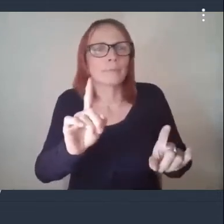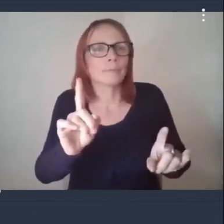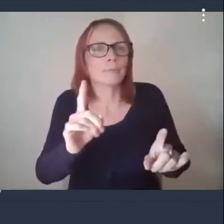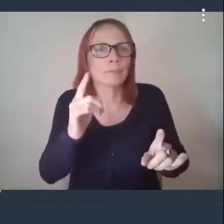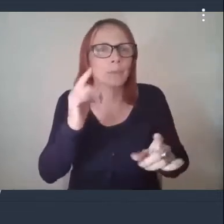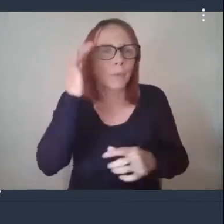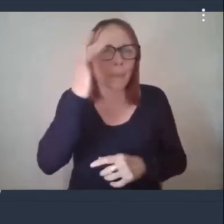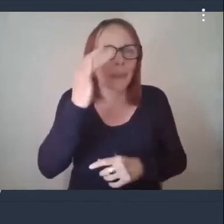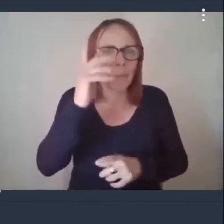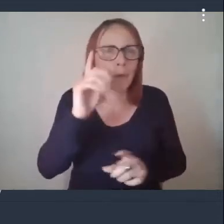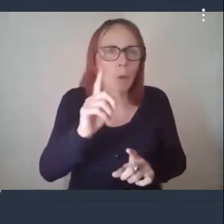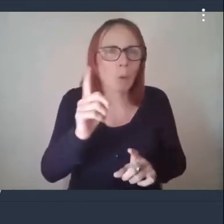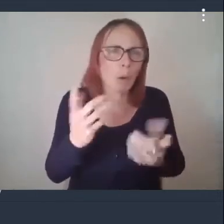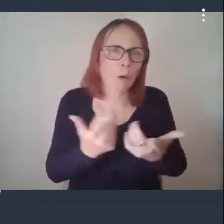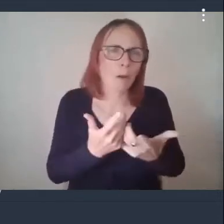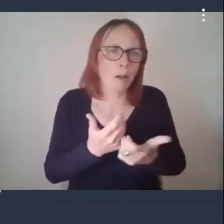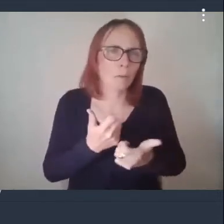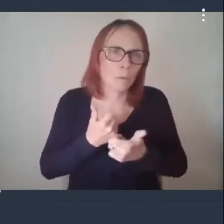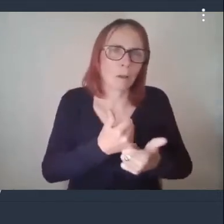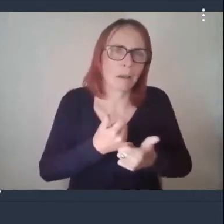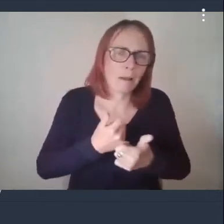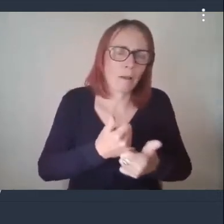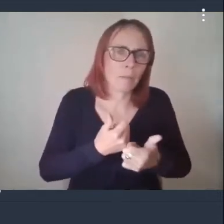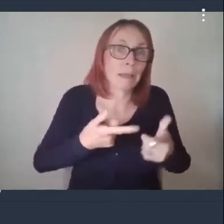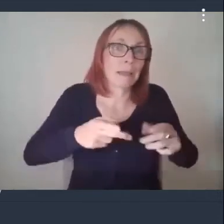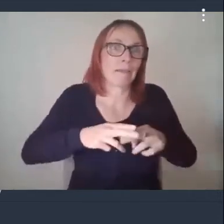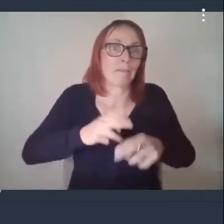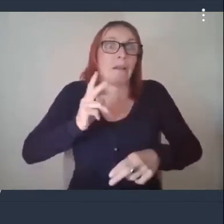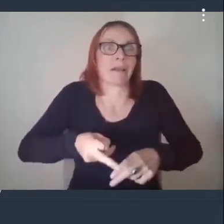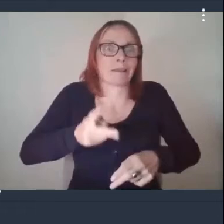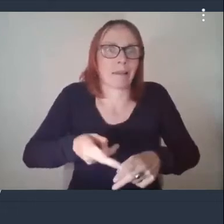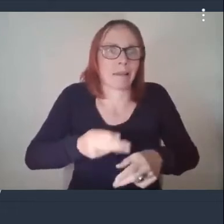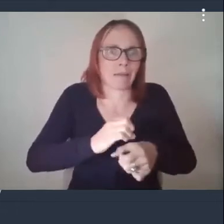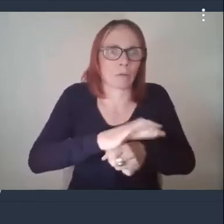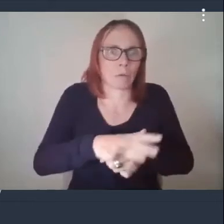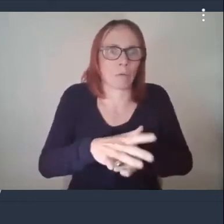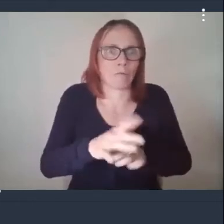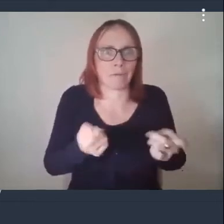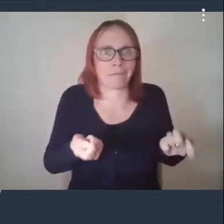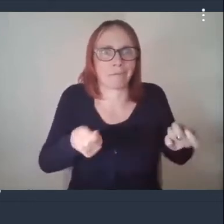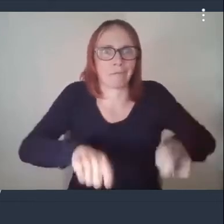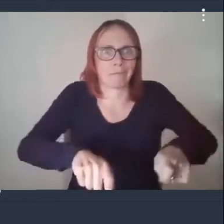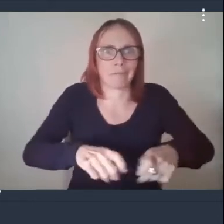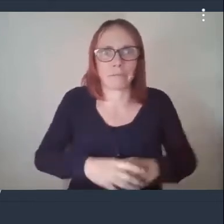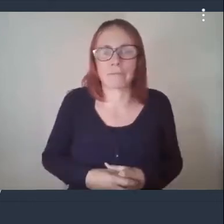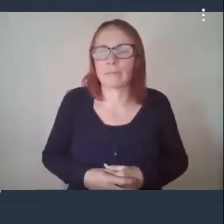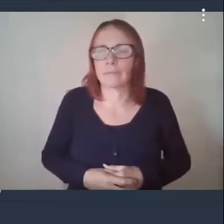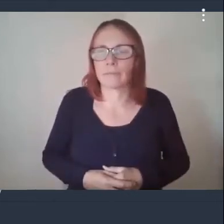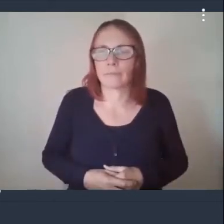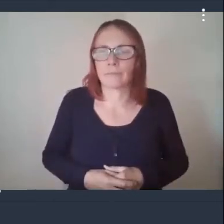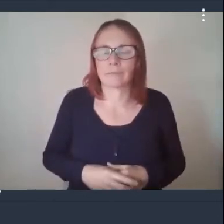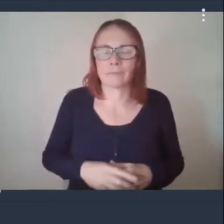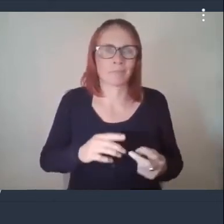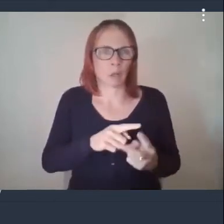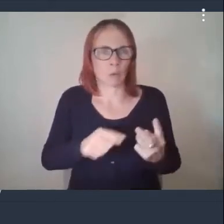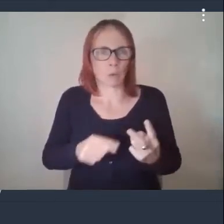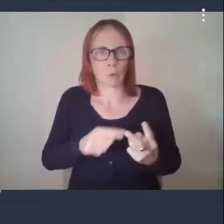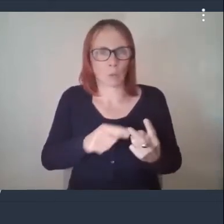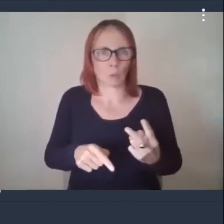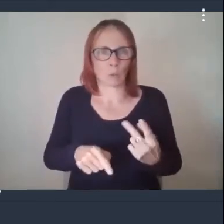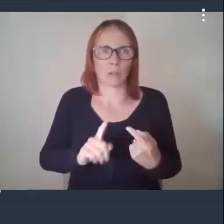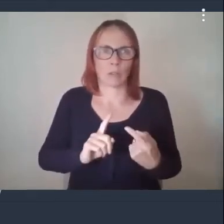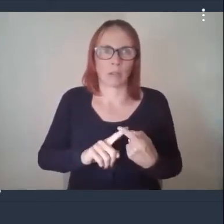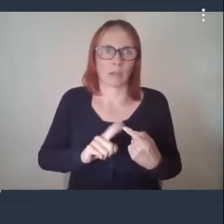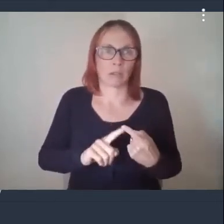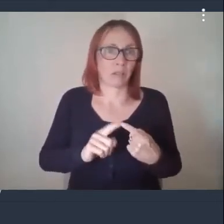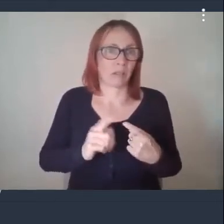help people and be there i think there's two parts to it the first part is even prior to